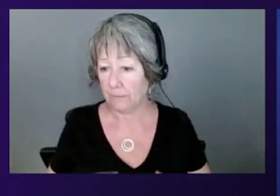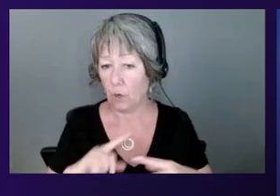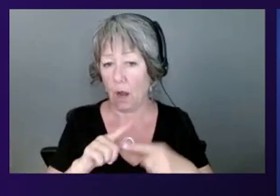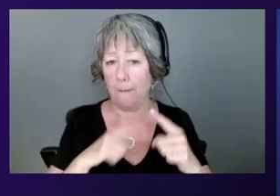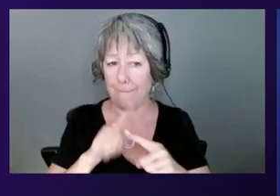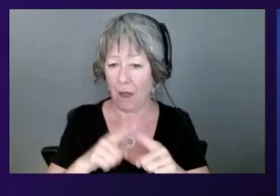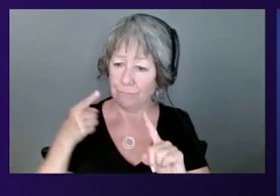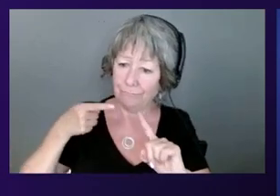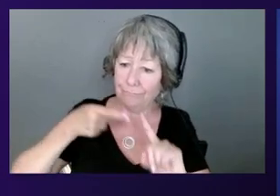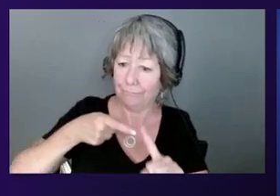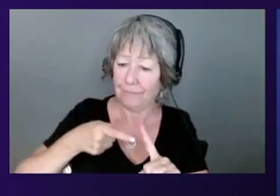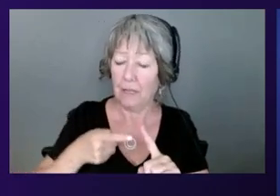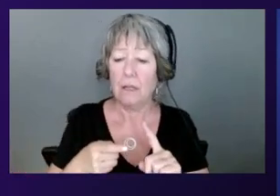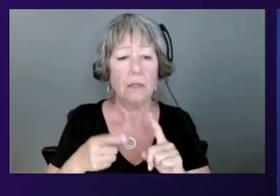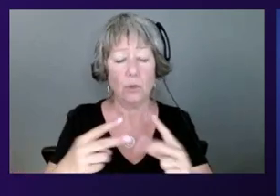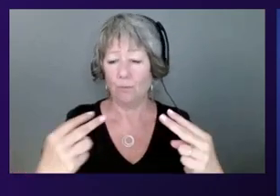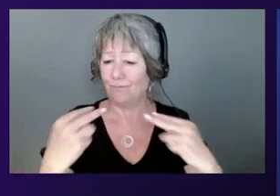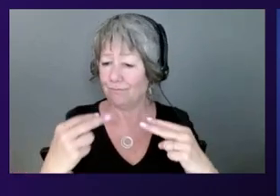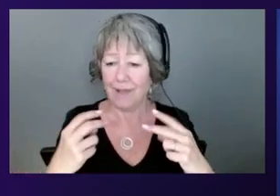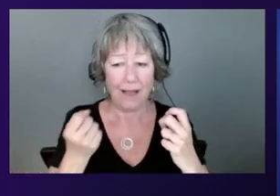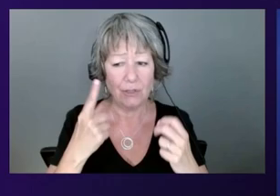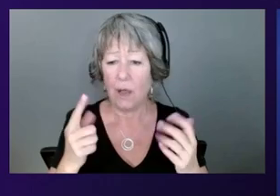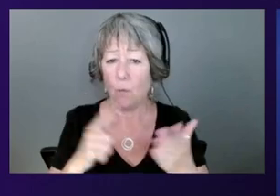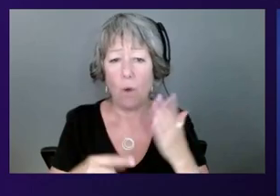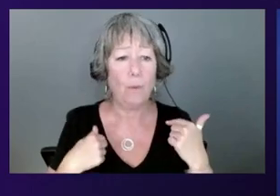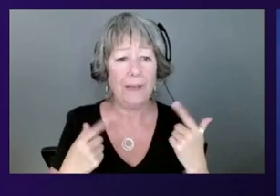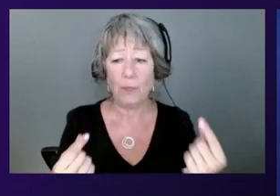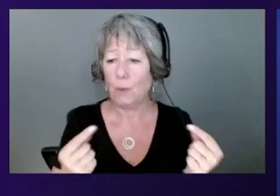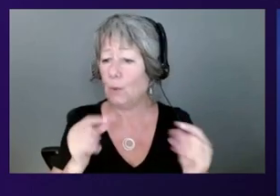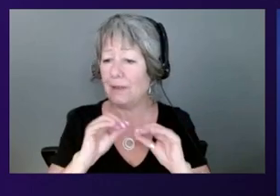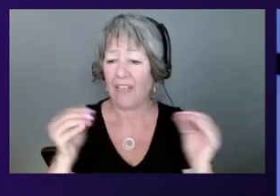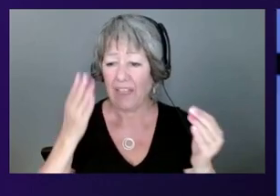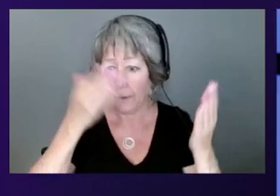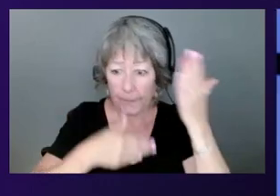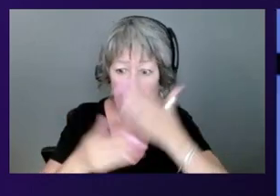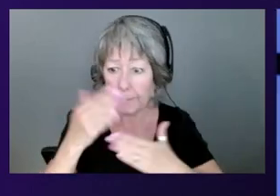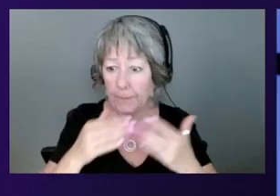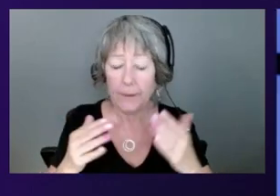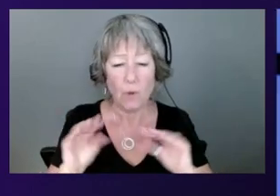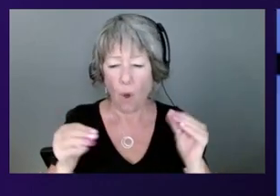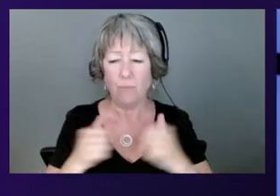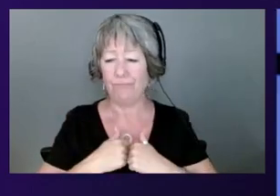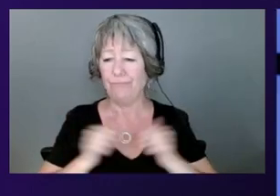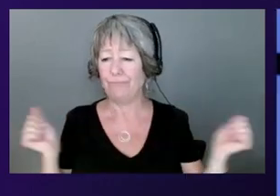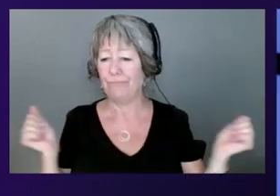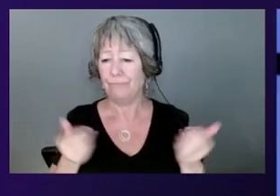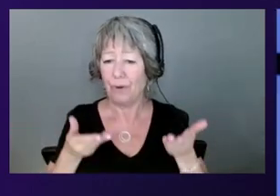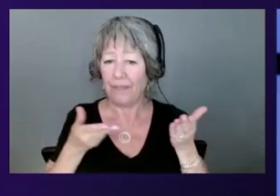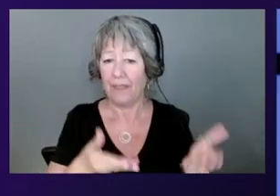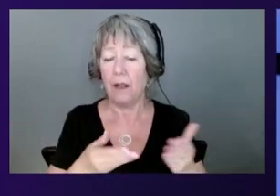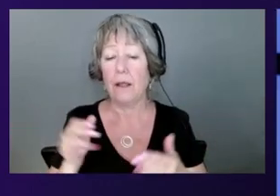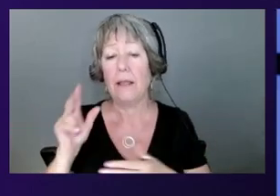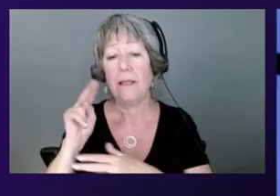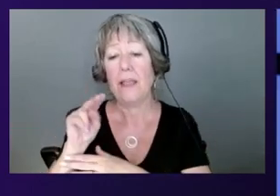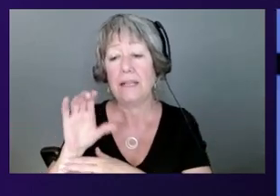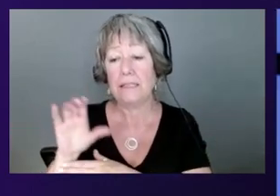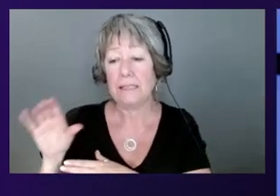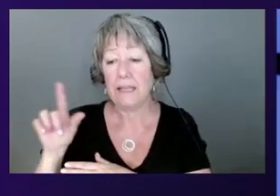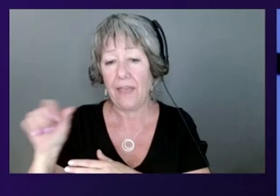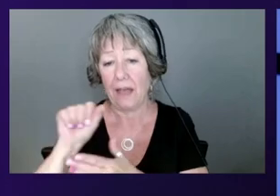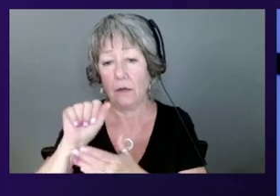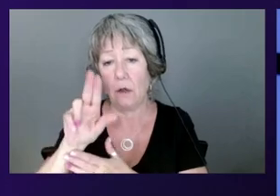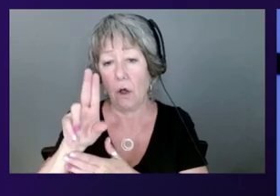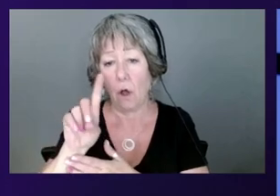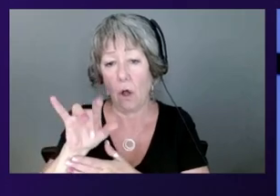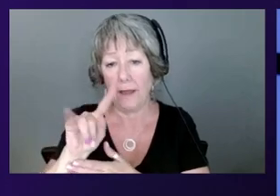understand what we do with our security. And also the NCC audit report that was championed here is also